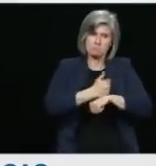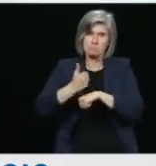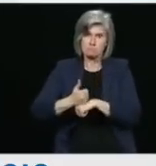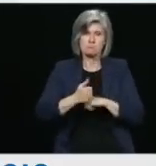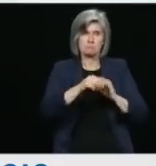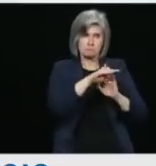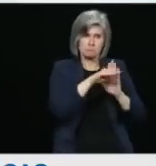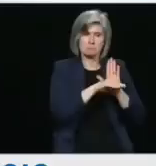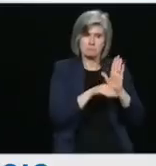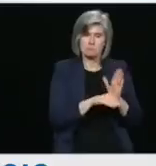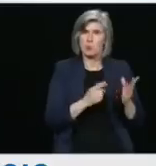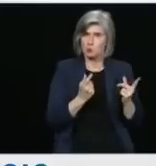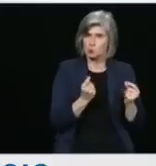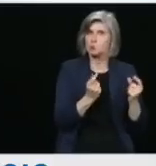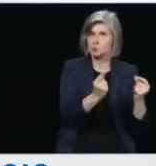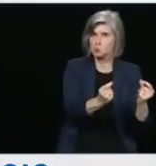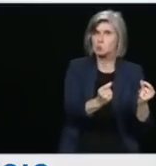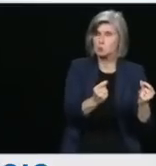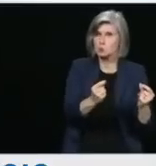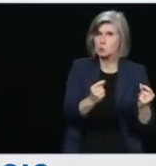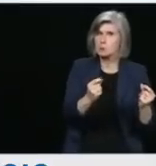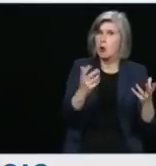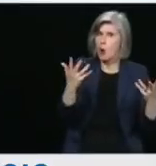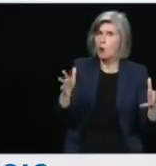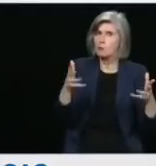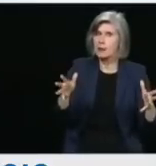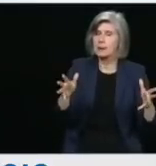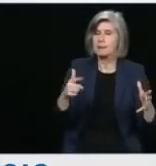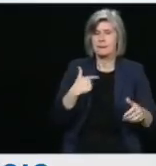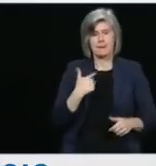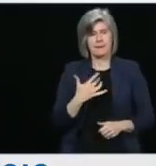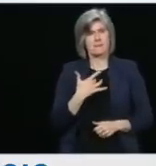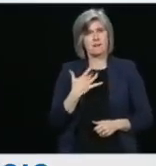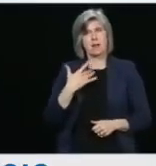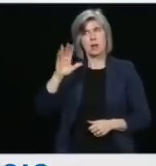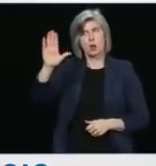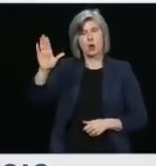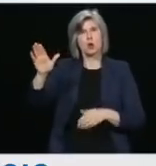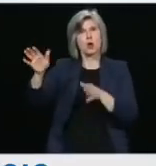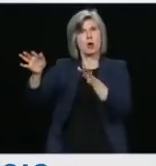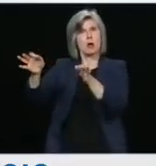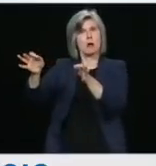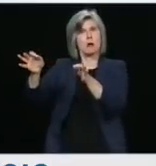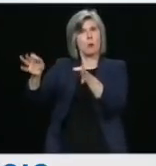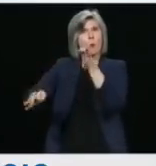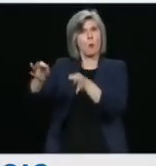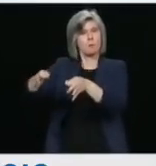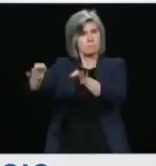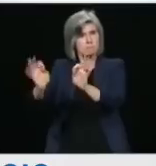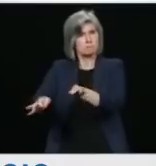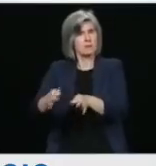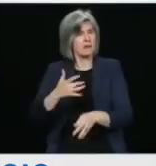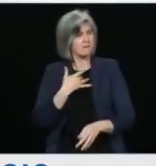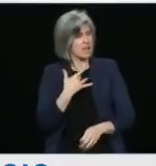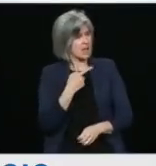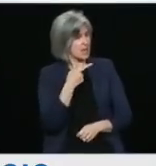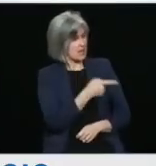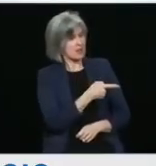actions identified by the court as deficient is to fix that which